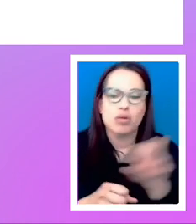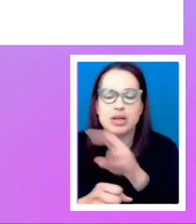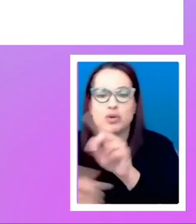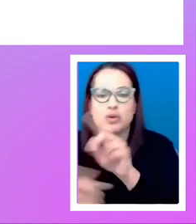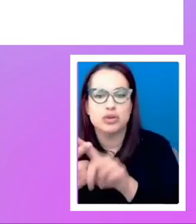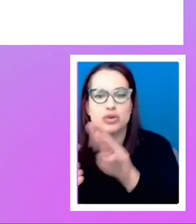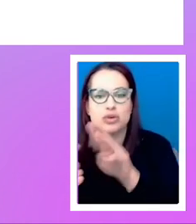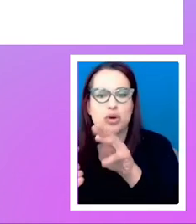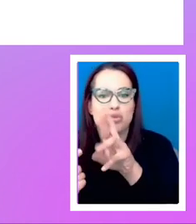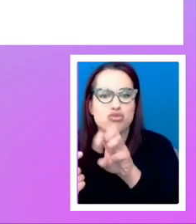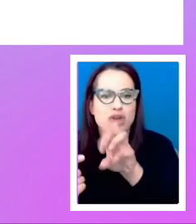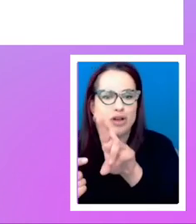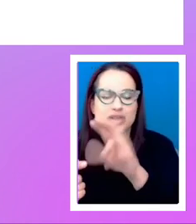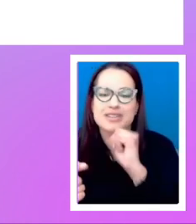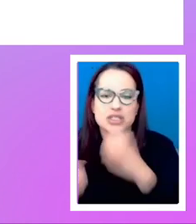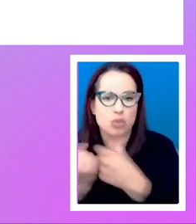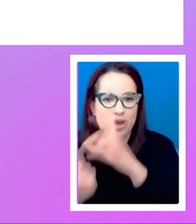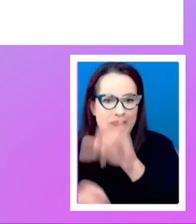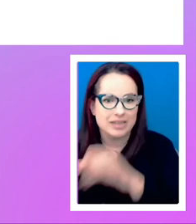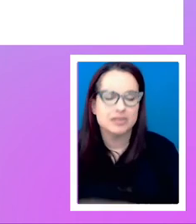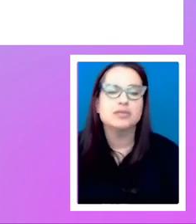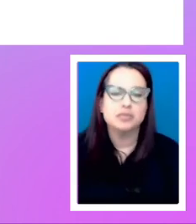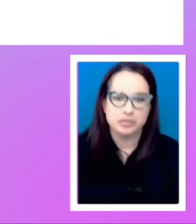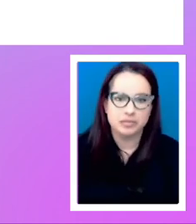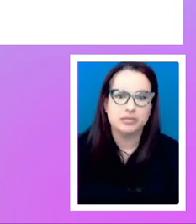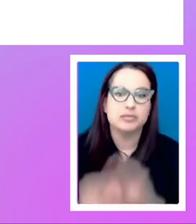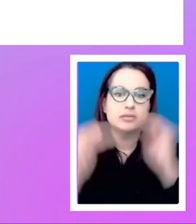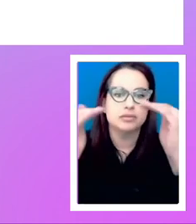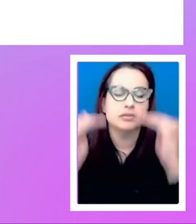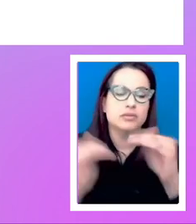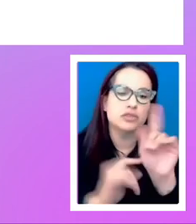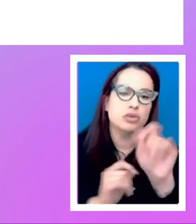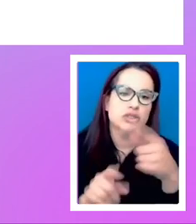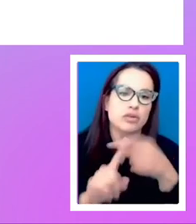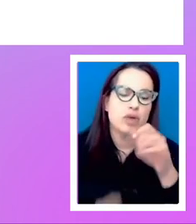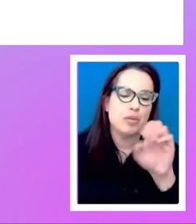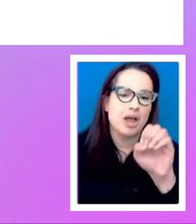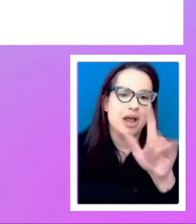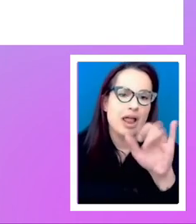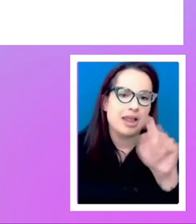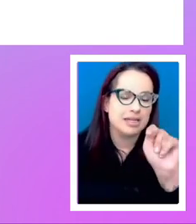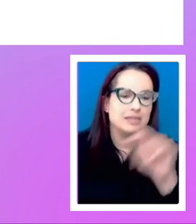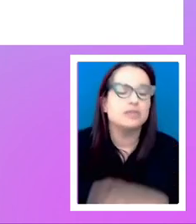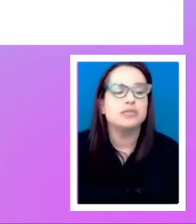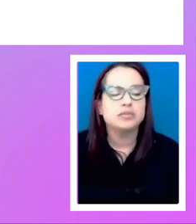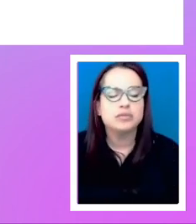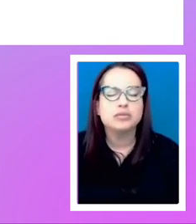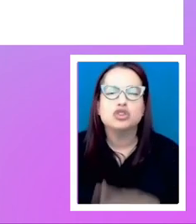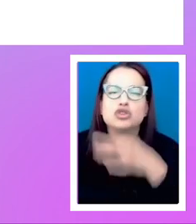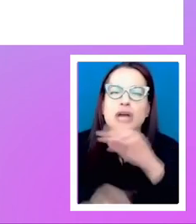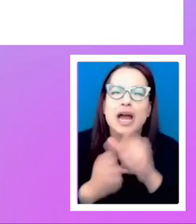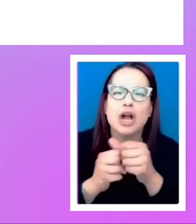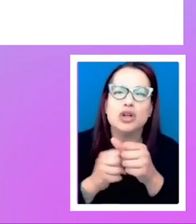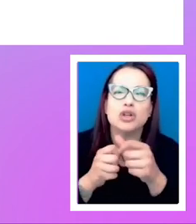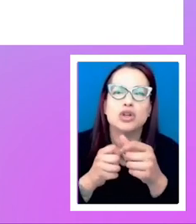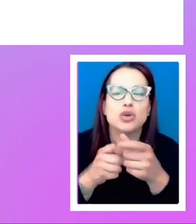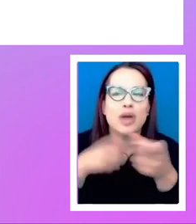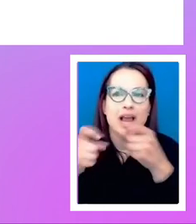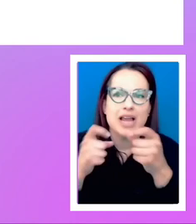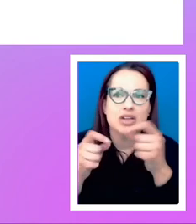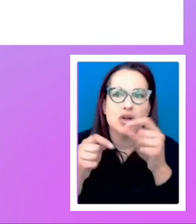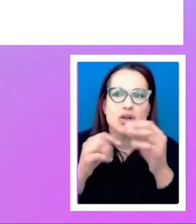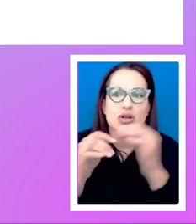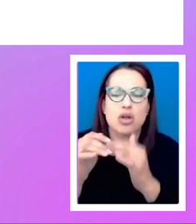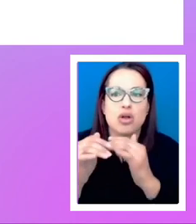Right. Thank you, Rachel. Okay. Question here from Elliot. How do you deal with overflow problems in grids when the